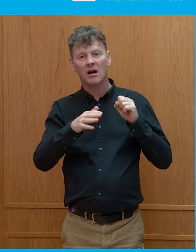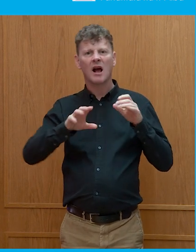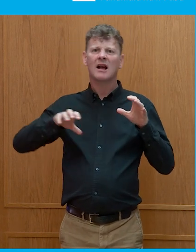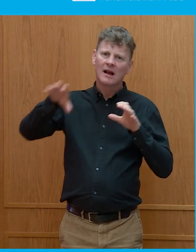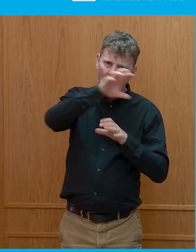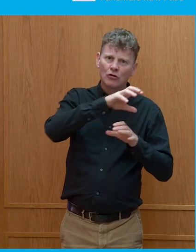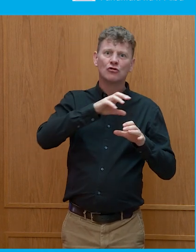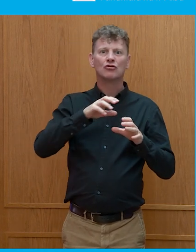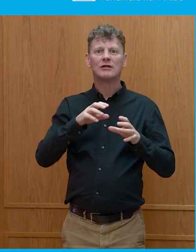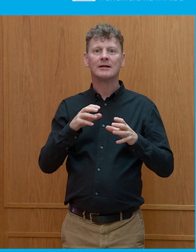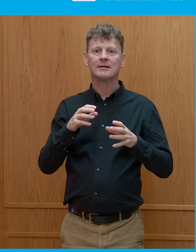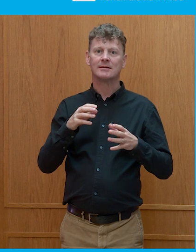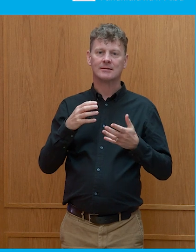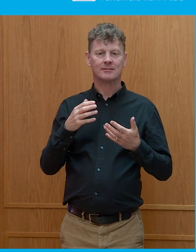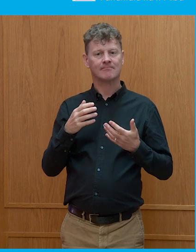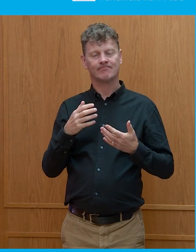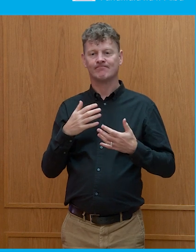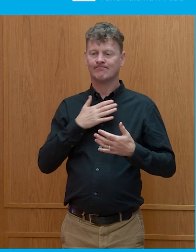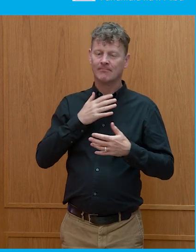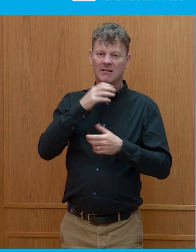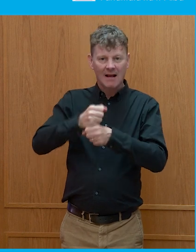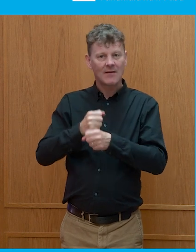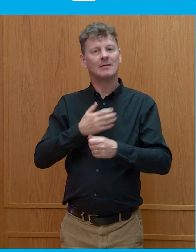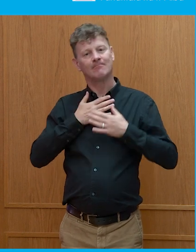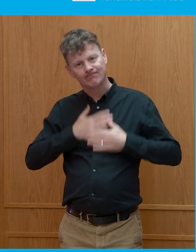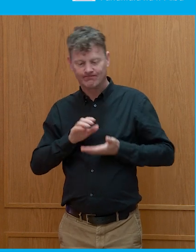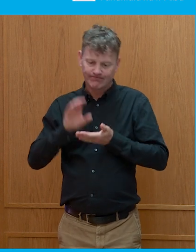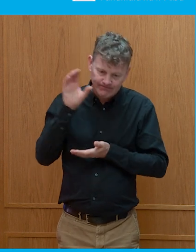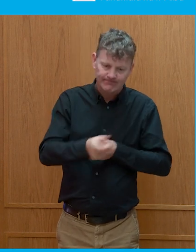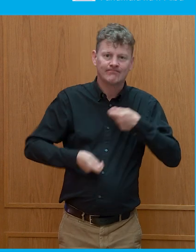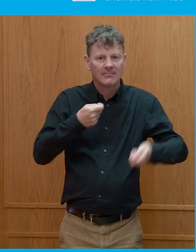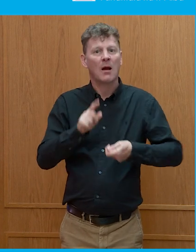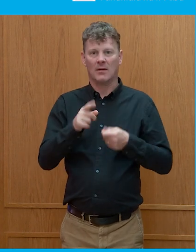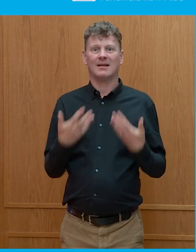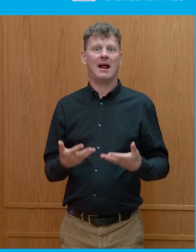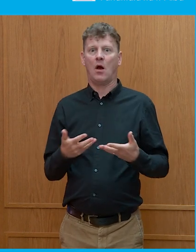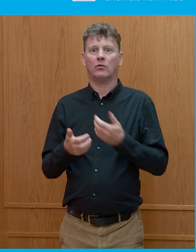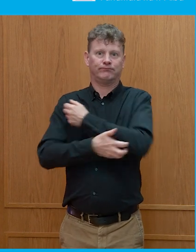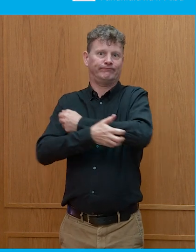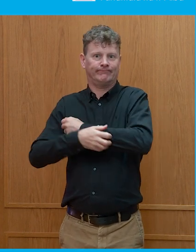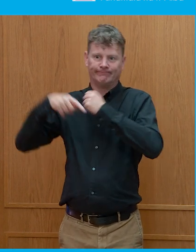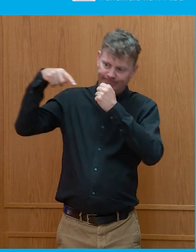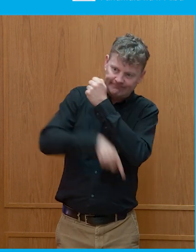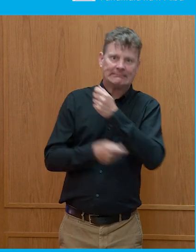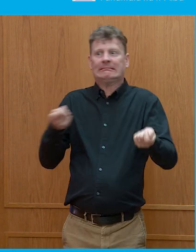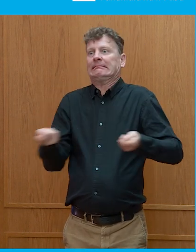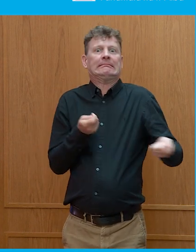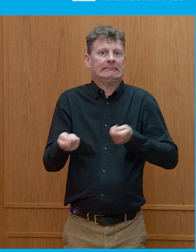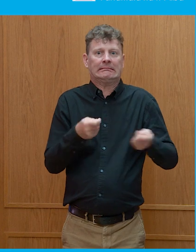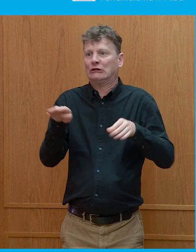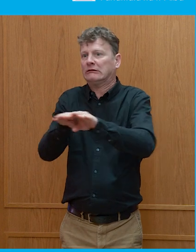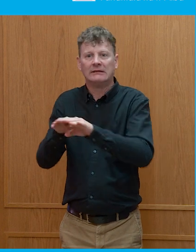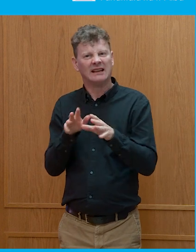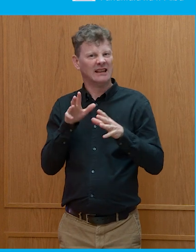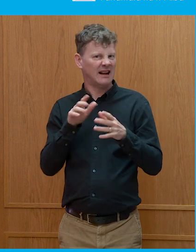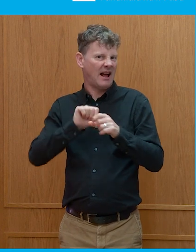did what their governments are supposed to do, are now struggling with inflation and the aftermath of COVID and the shutdowns. And